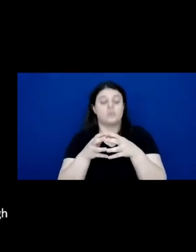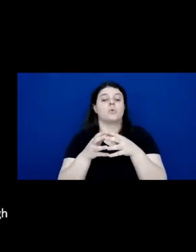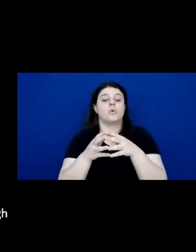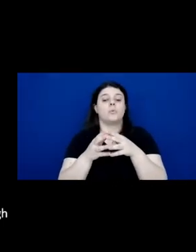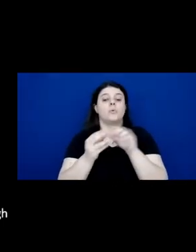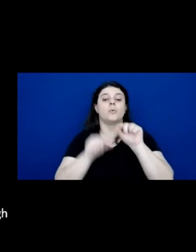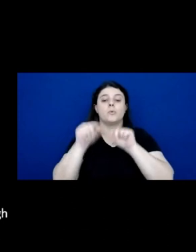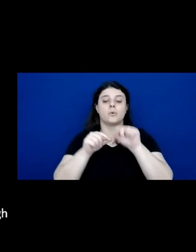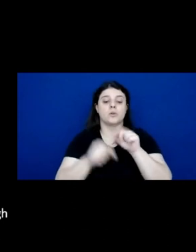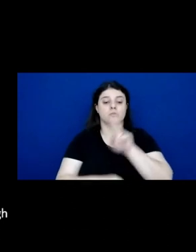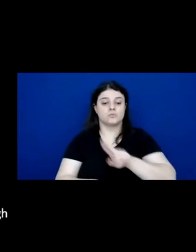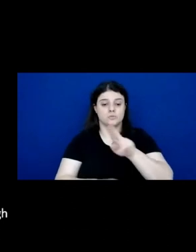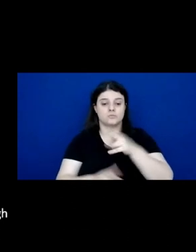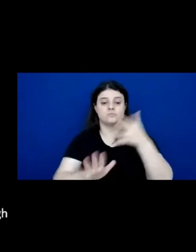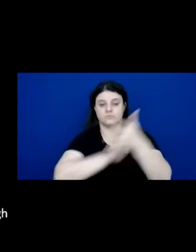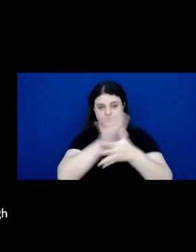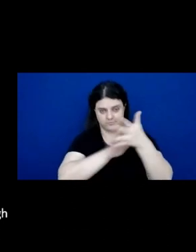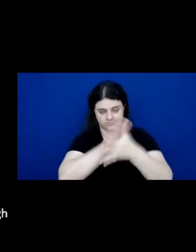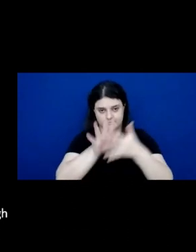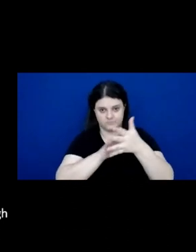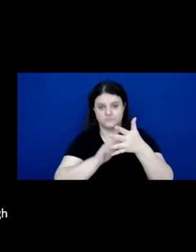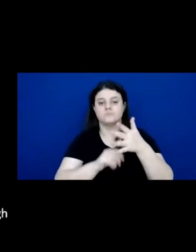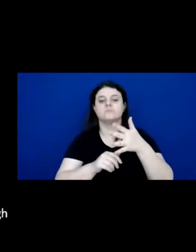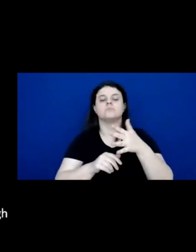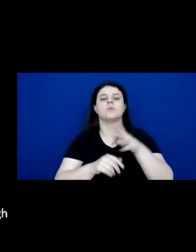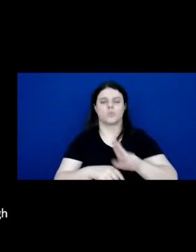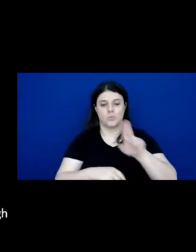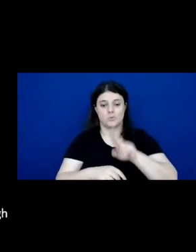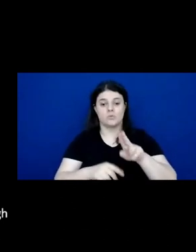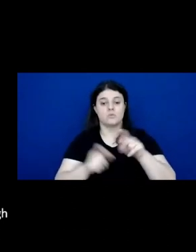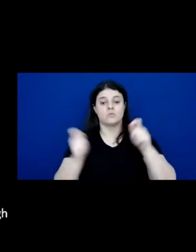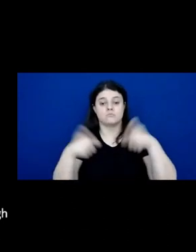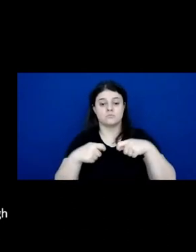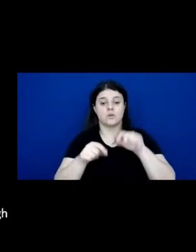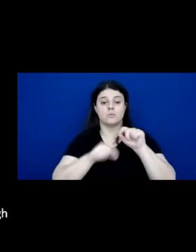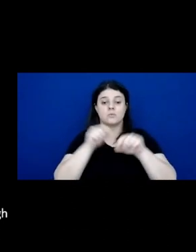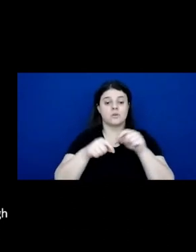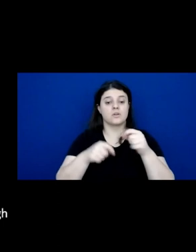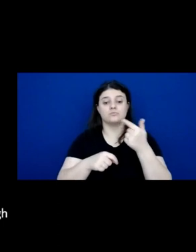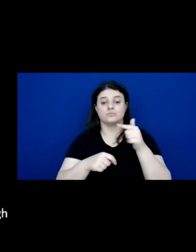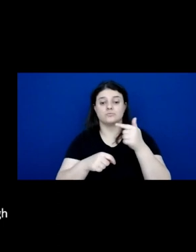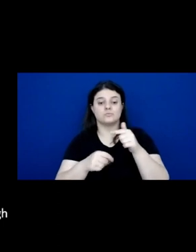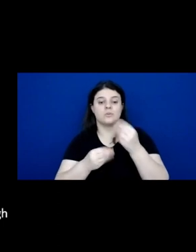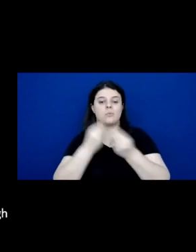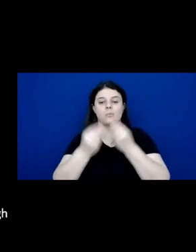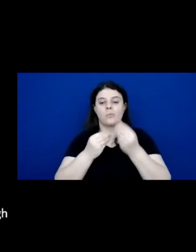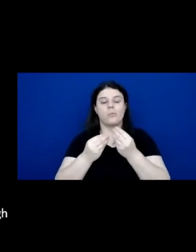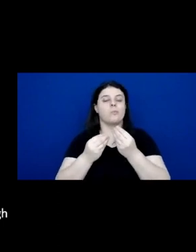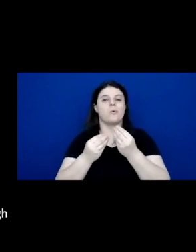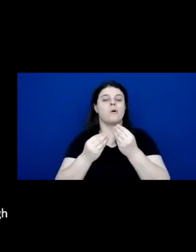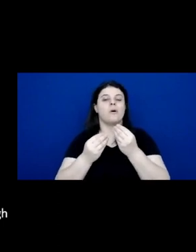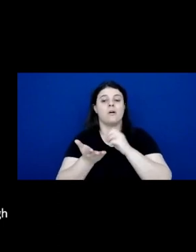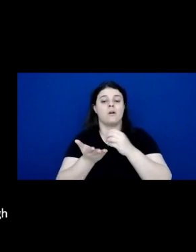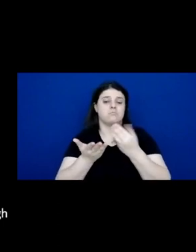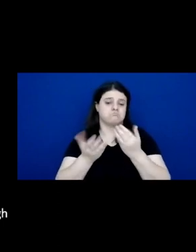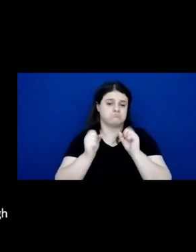interfaces are sign language users. Signed languages are movement-based and don't have a standard written form, which means that text-based